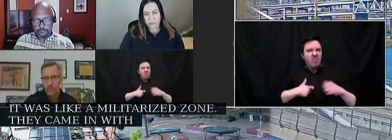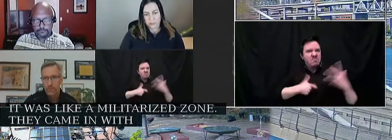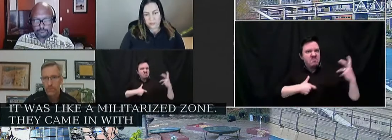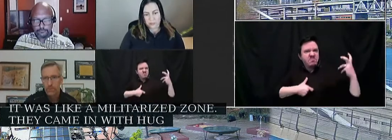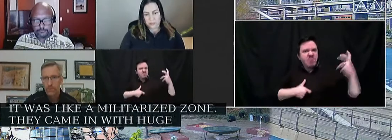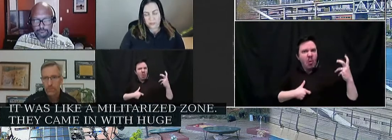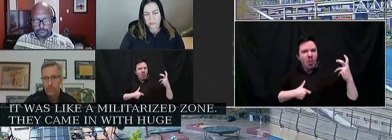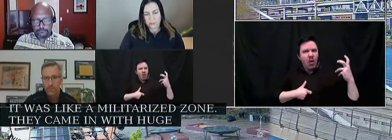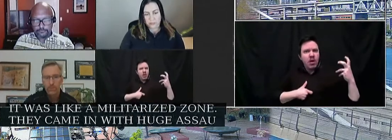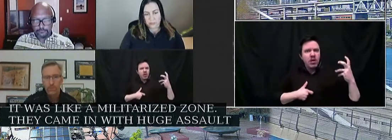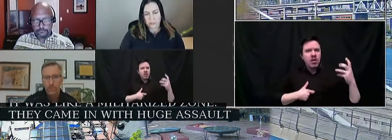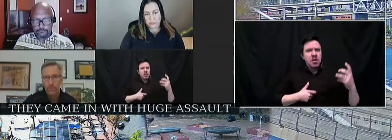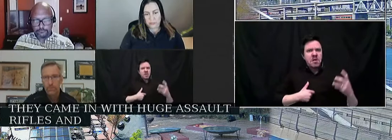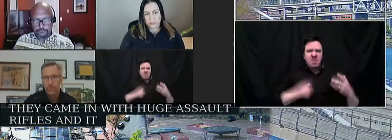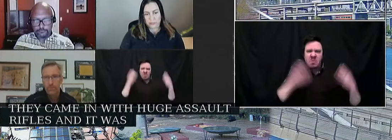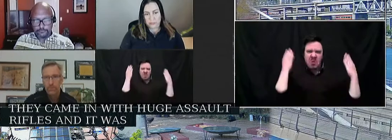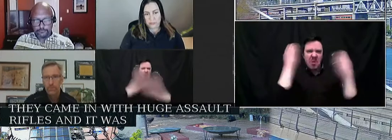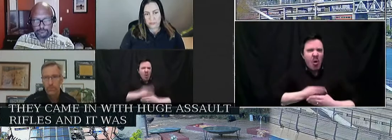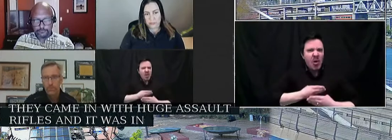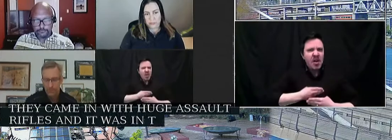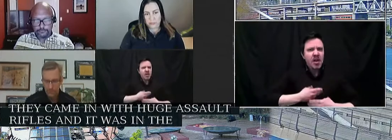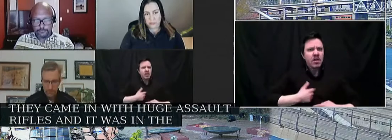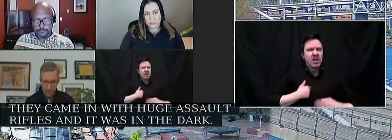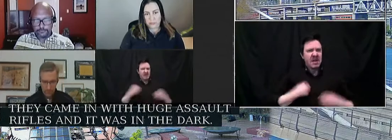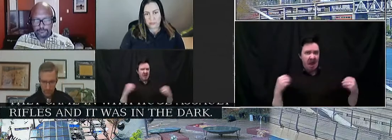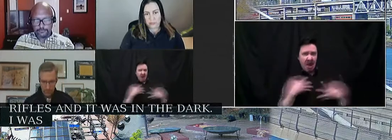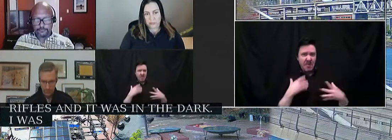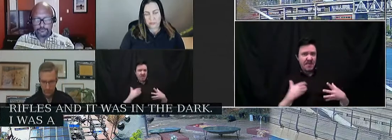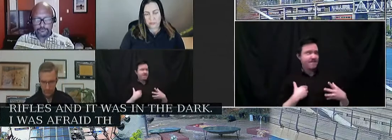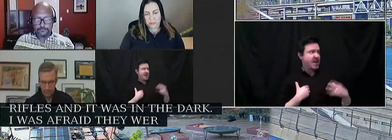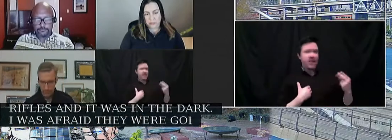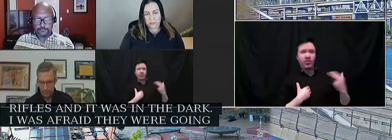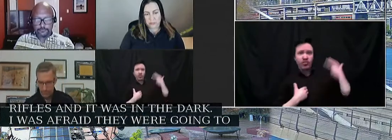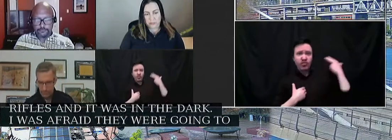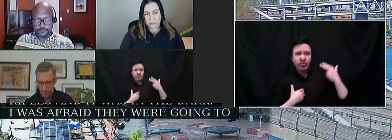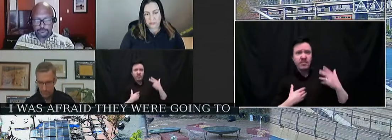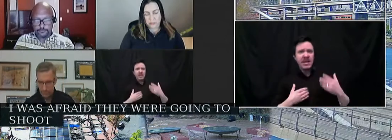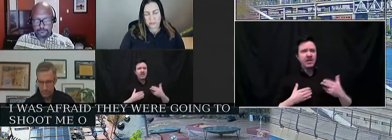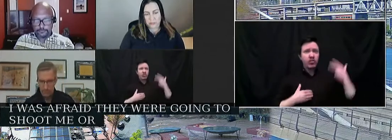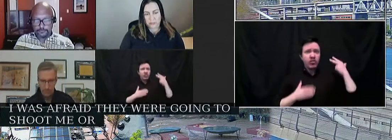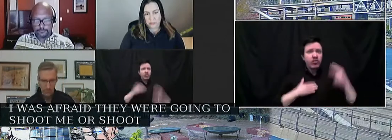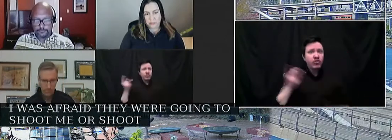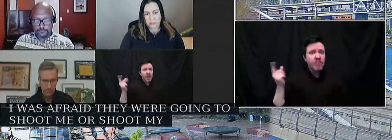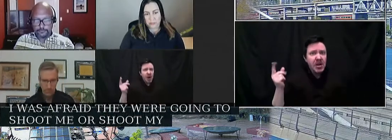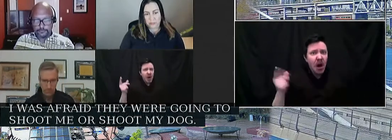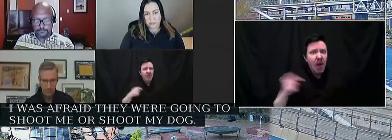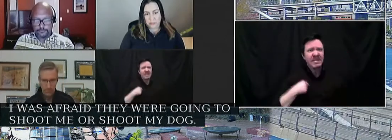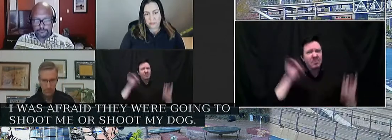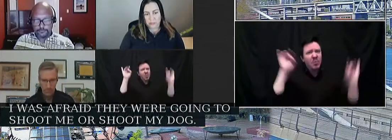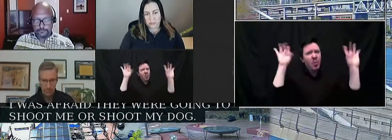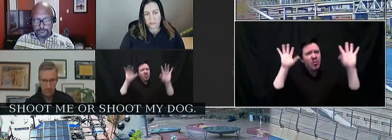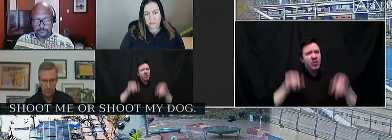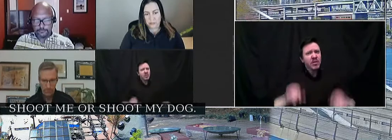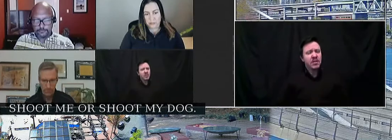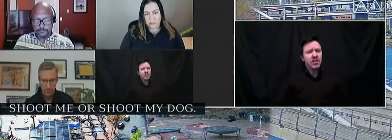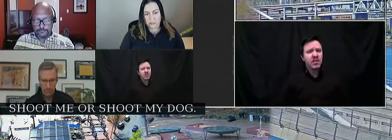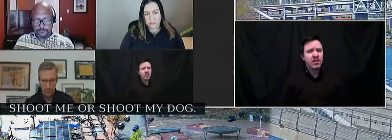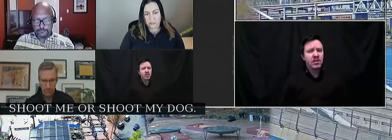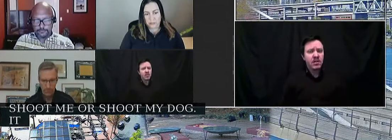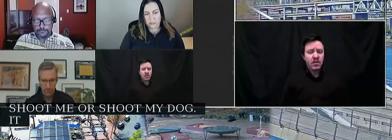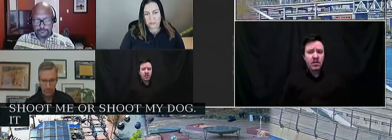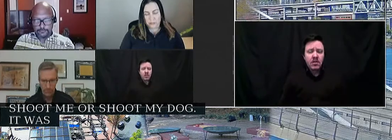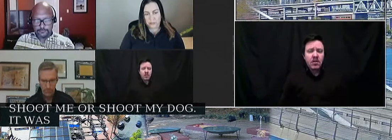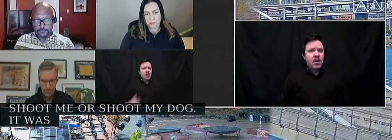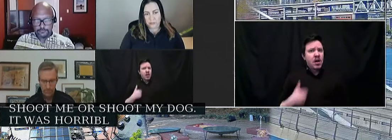and it was in the dark. I was afraid they were going to shoot me or shoot my dog. It was horrible. Um, I was